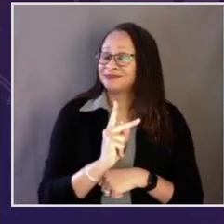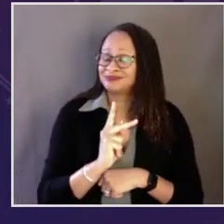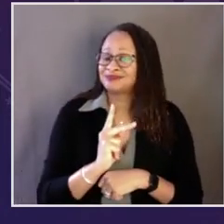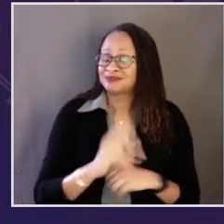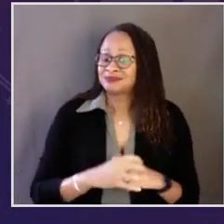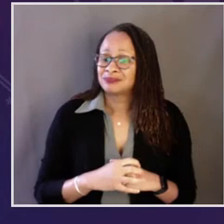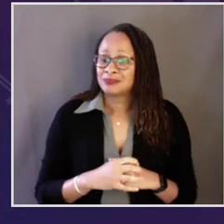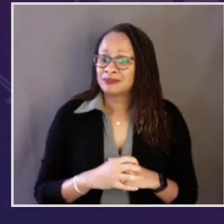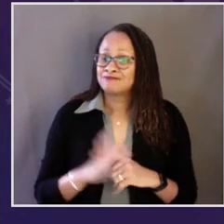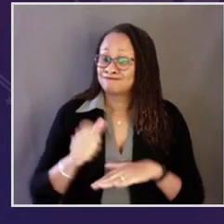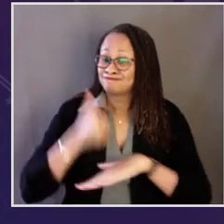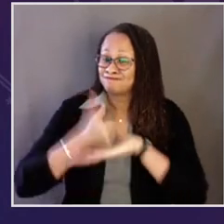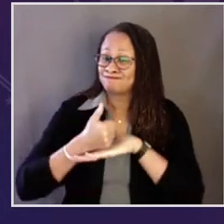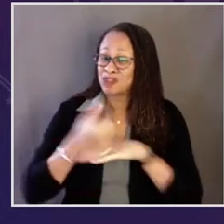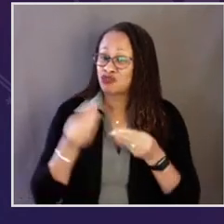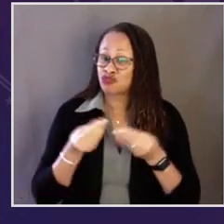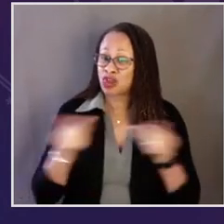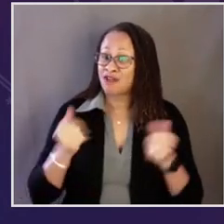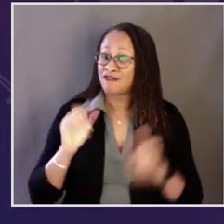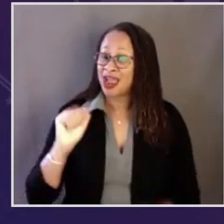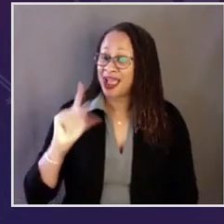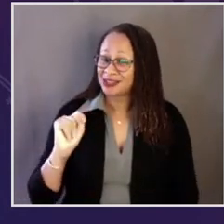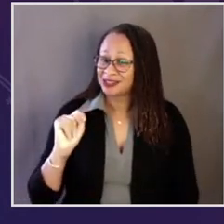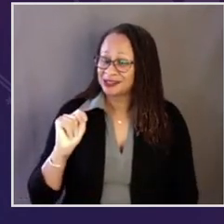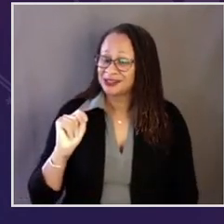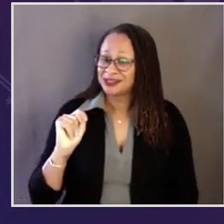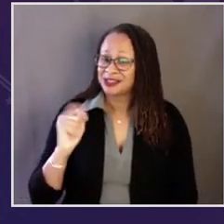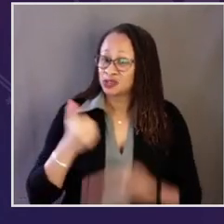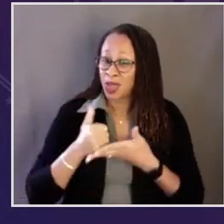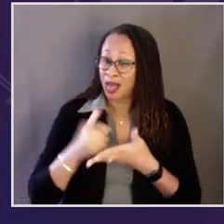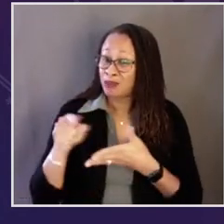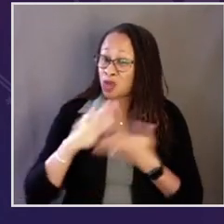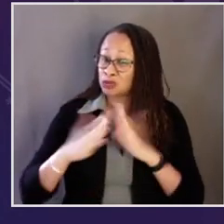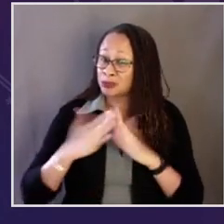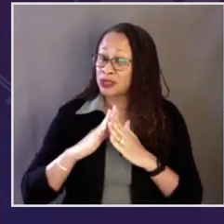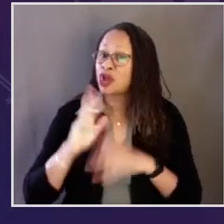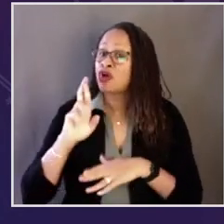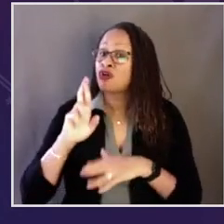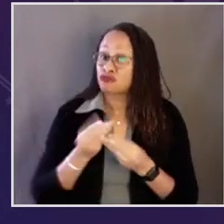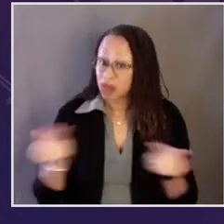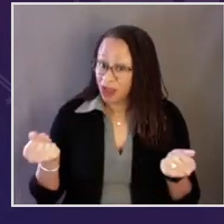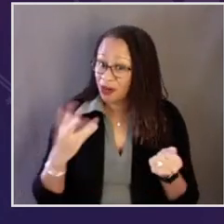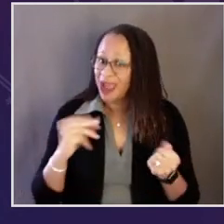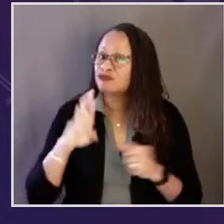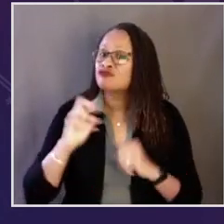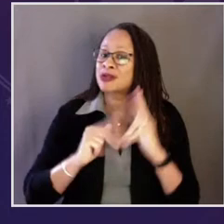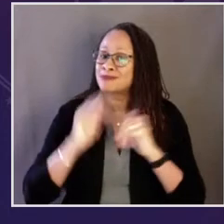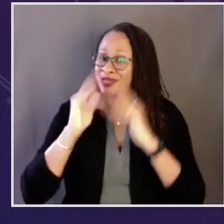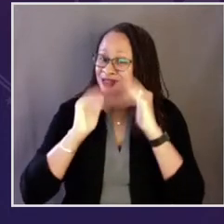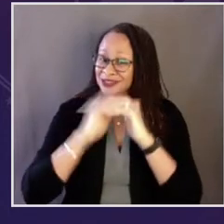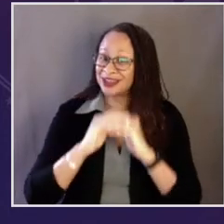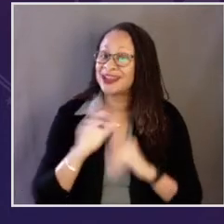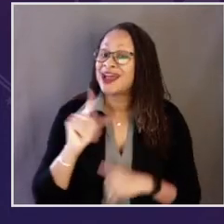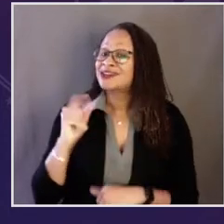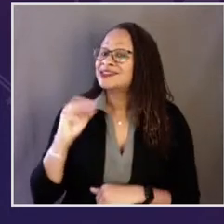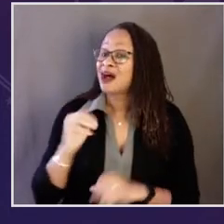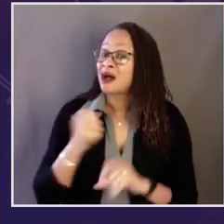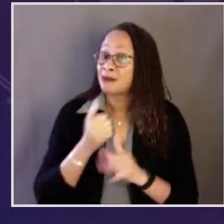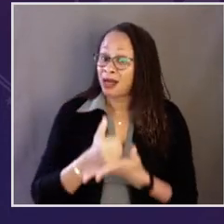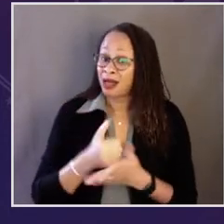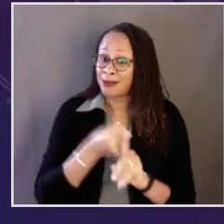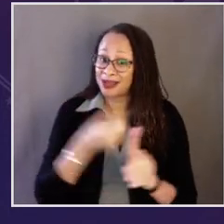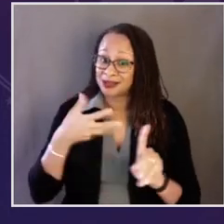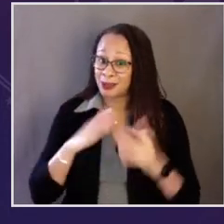oversaw a record-breaking investment to bring us back. He implemented the Recovery Act to help rural communities recover